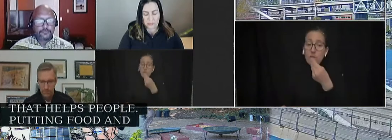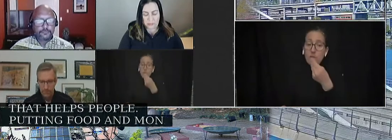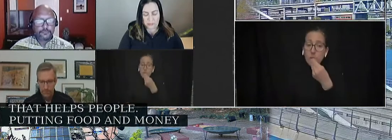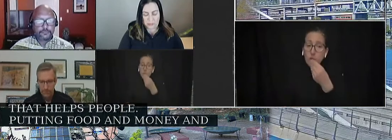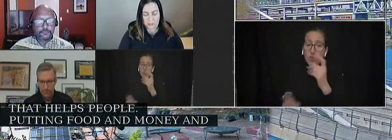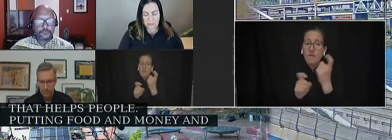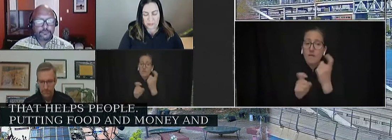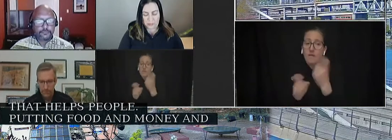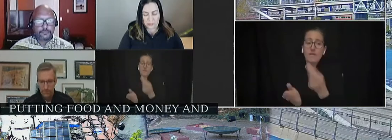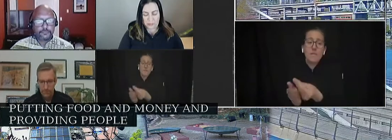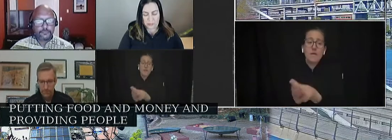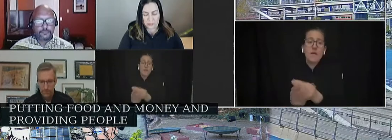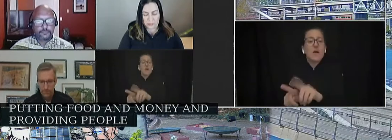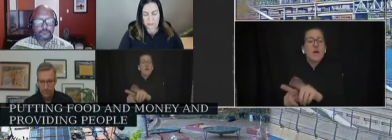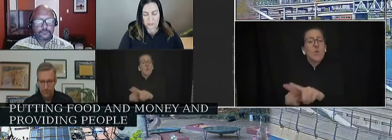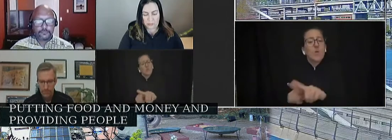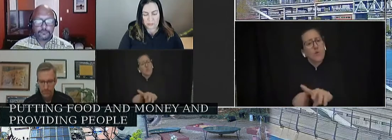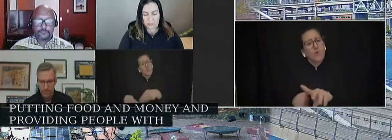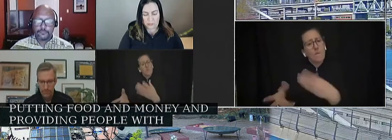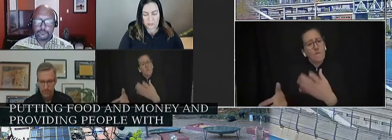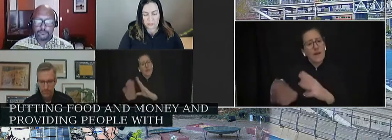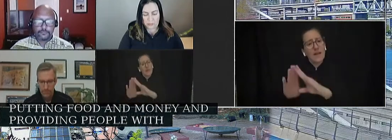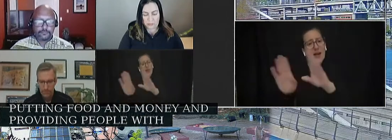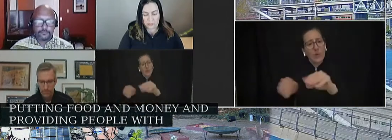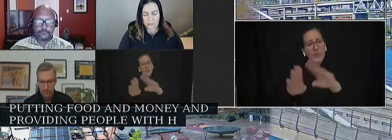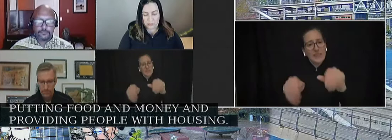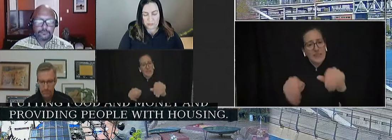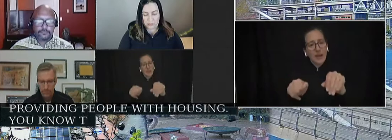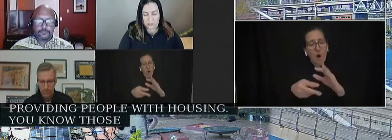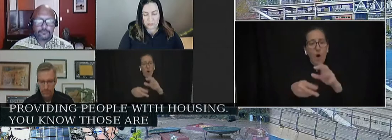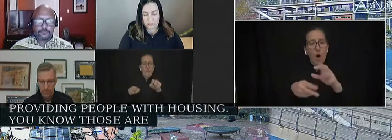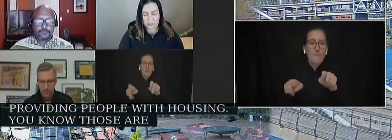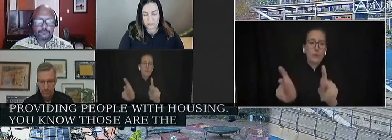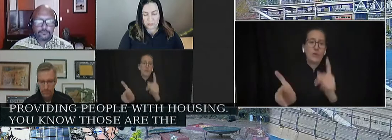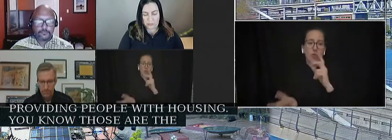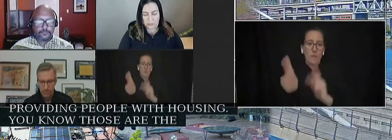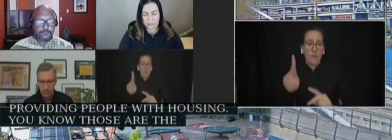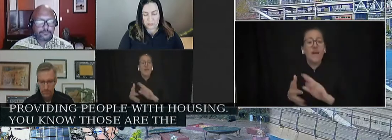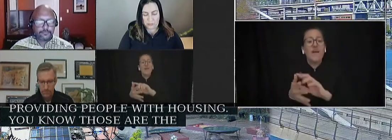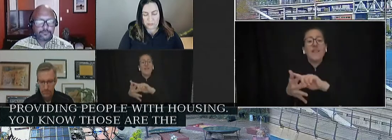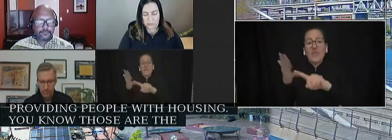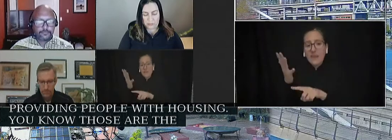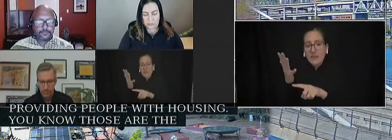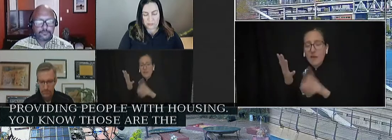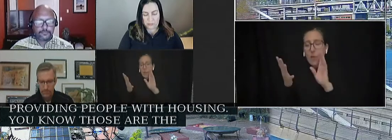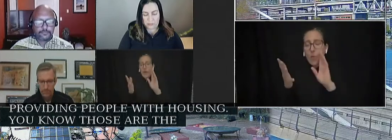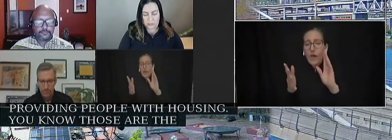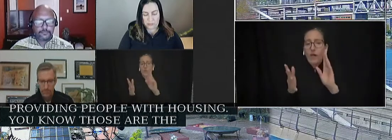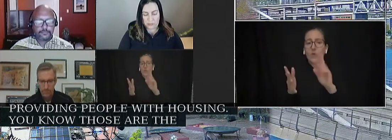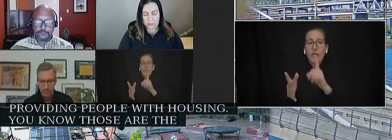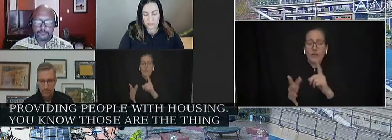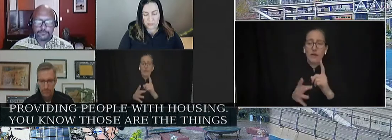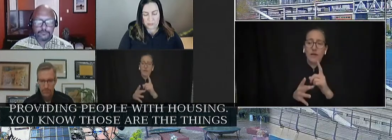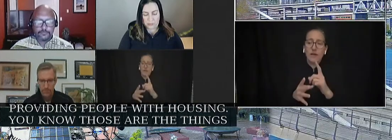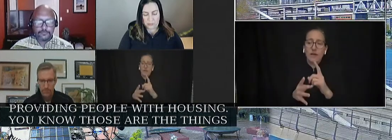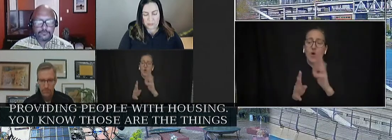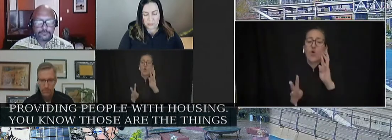people with housing. But, you know, those are the things that contribute to community safety.